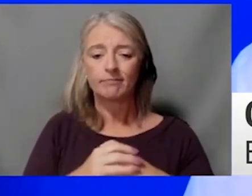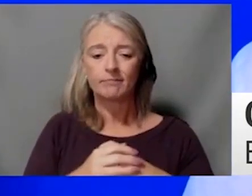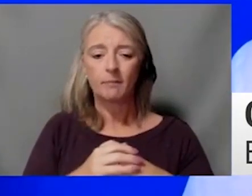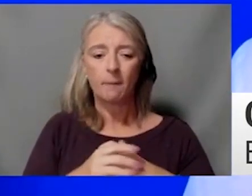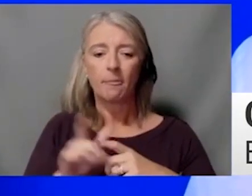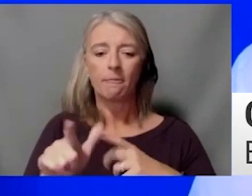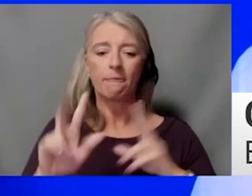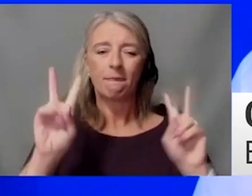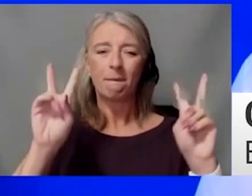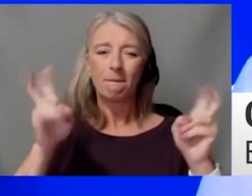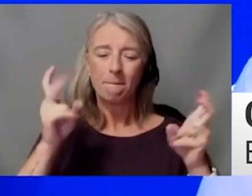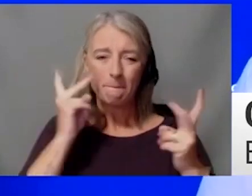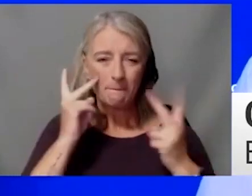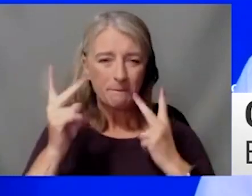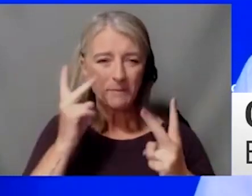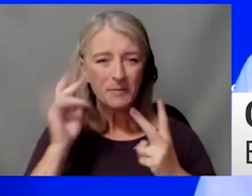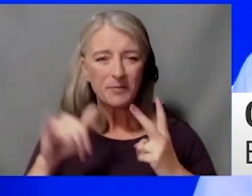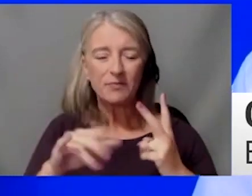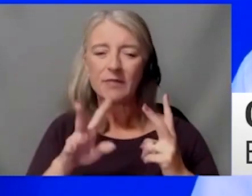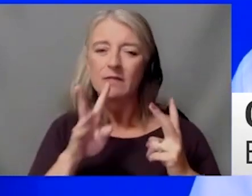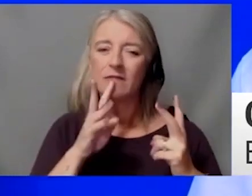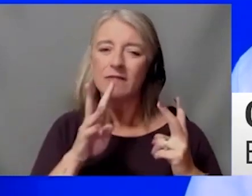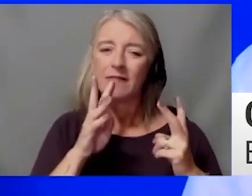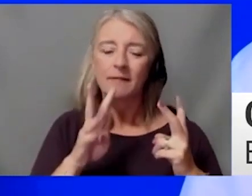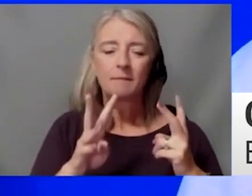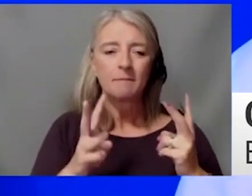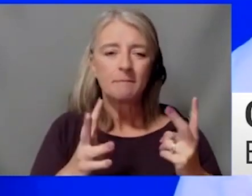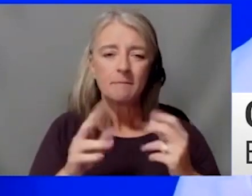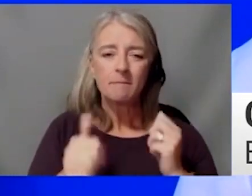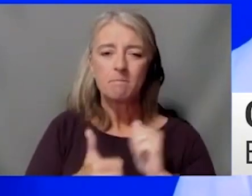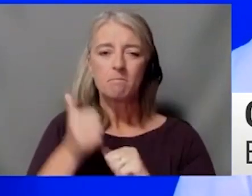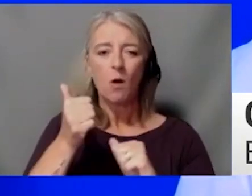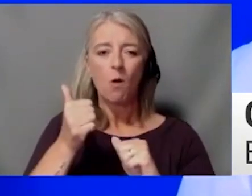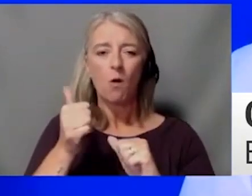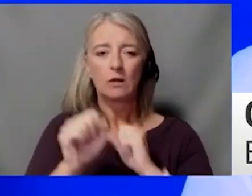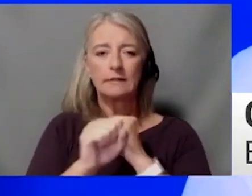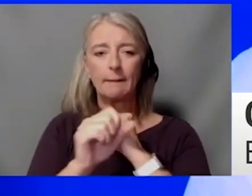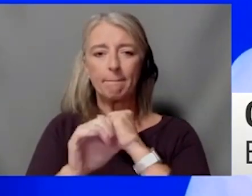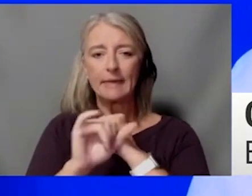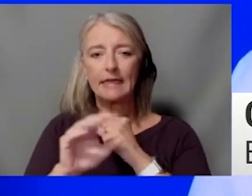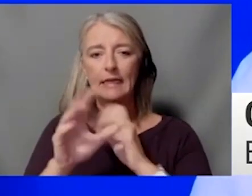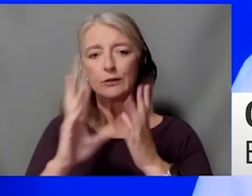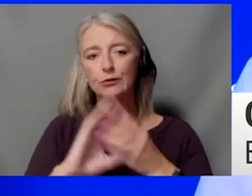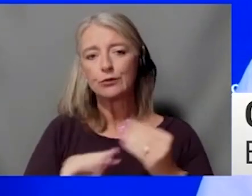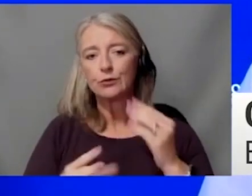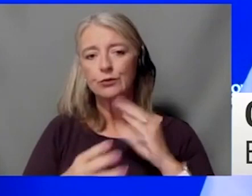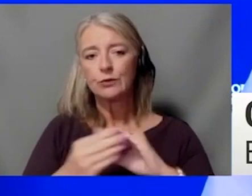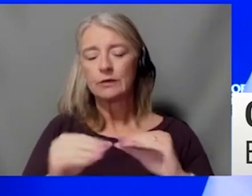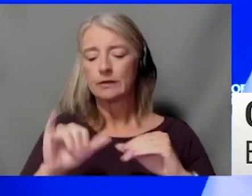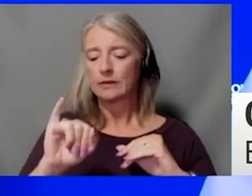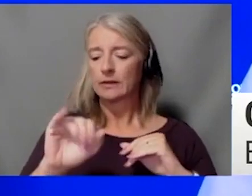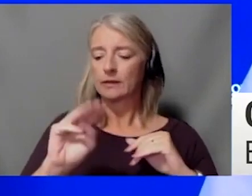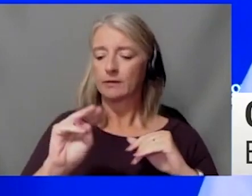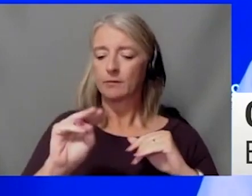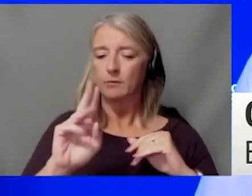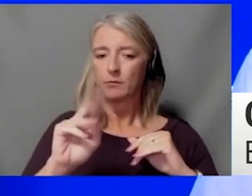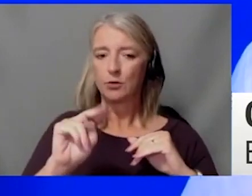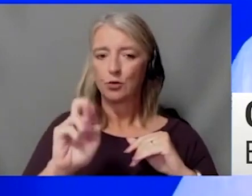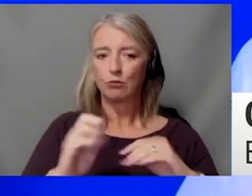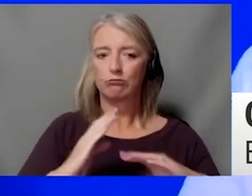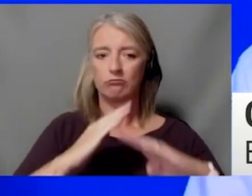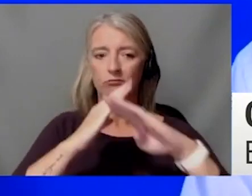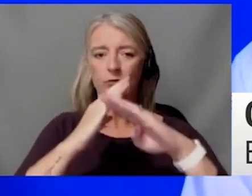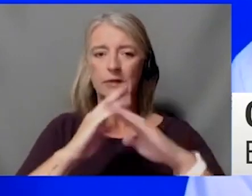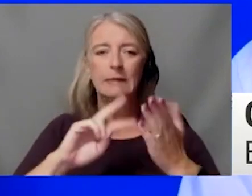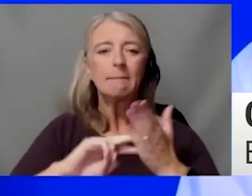I think when you're talking about most of the media stories and they talk about immune protection, really they're focusing on antibodies. I think we need